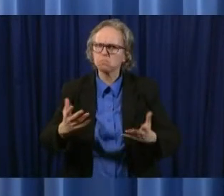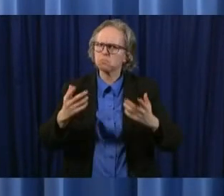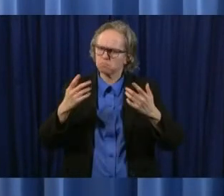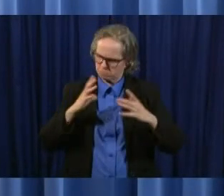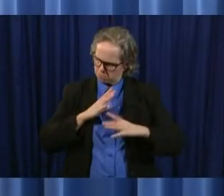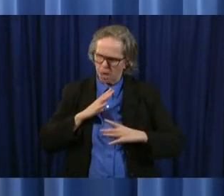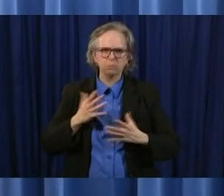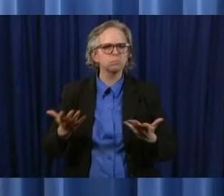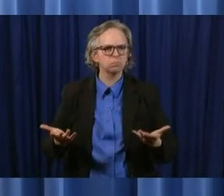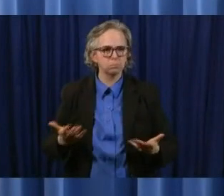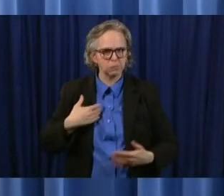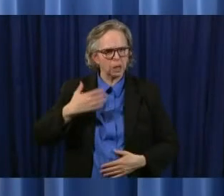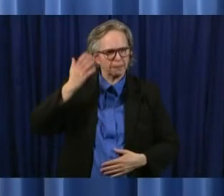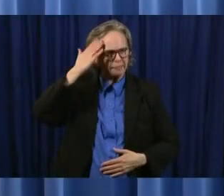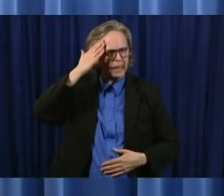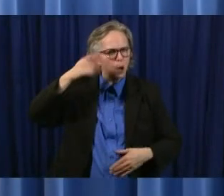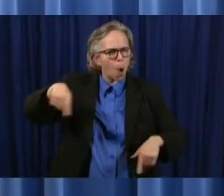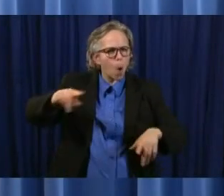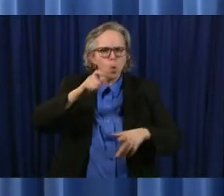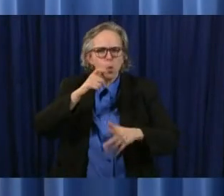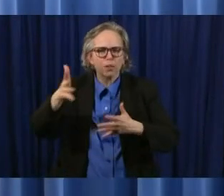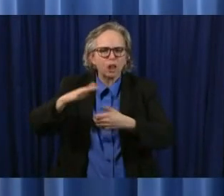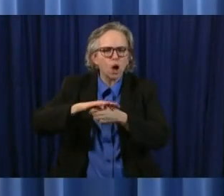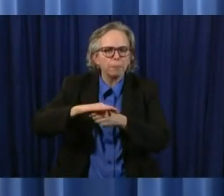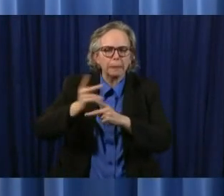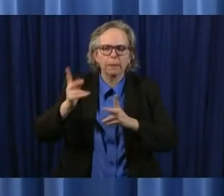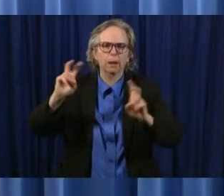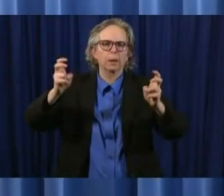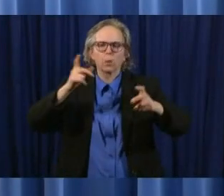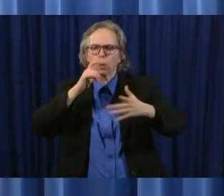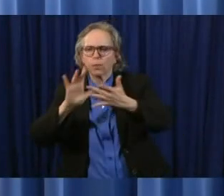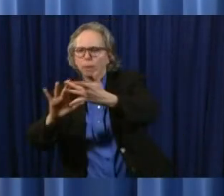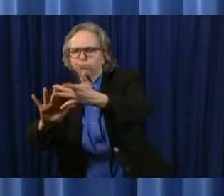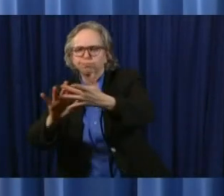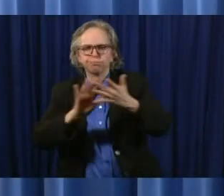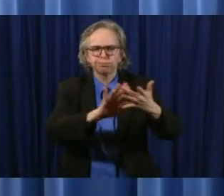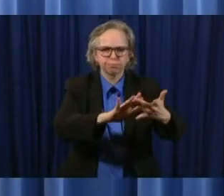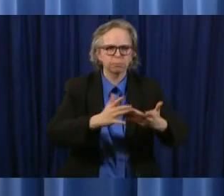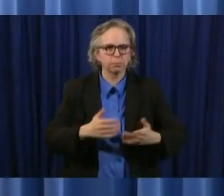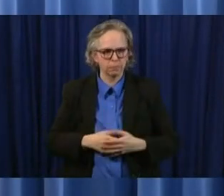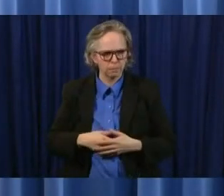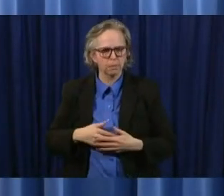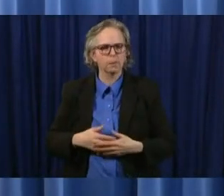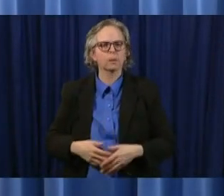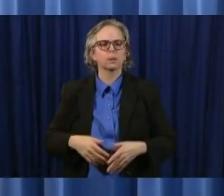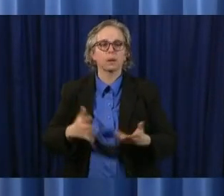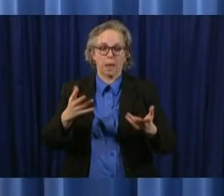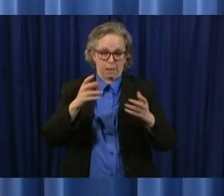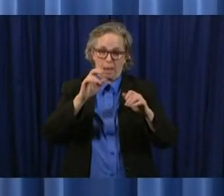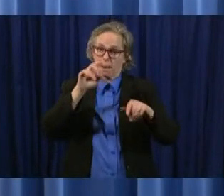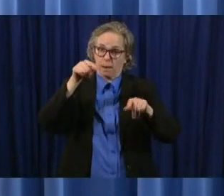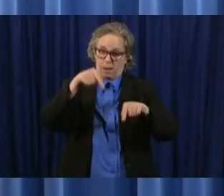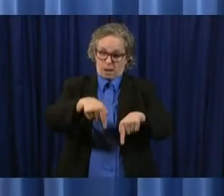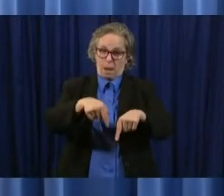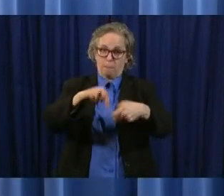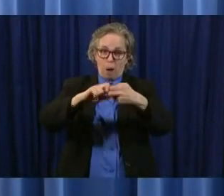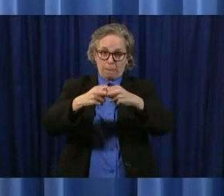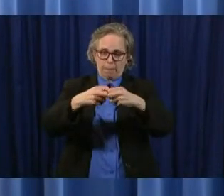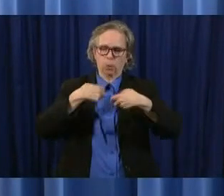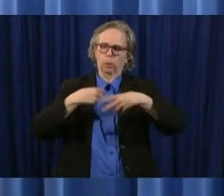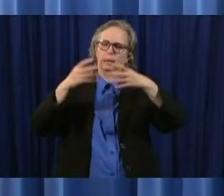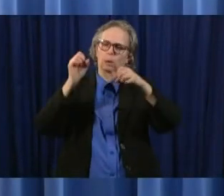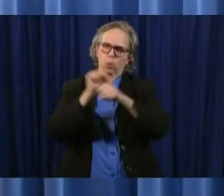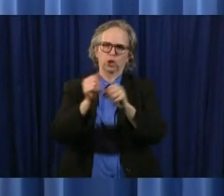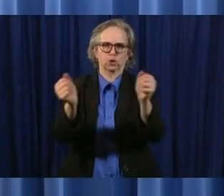um so they're going to do that and and we're going to work on these problems together we're going to work on the problem of the budget together that was mentioned